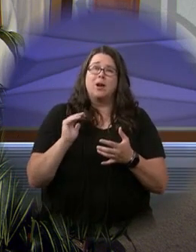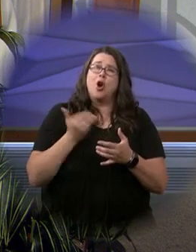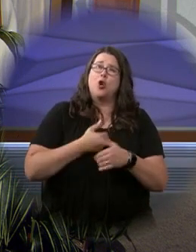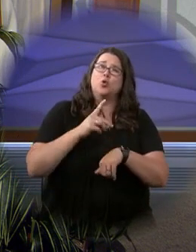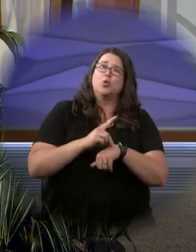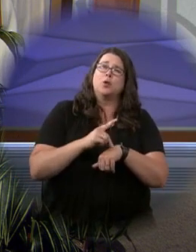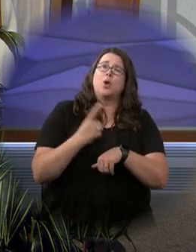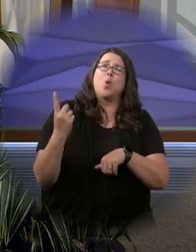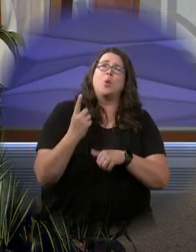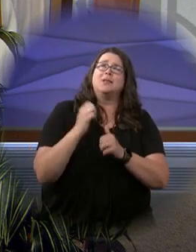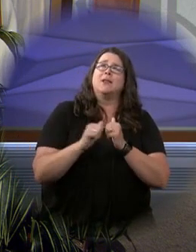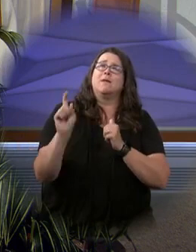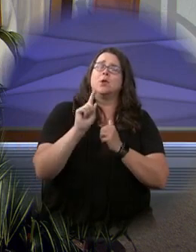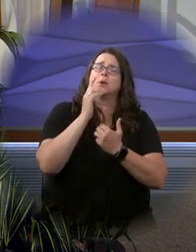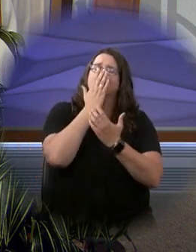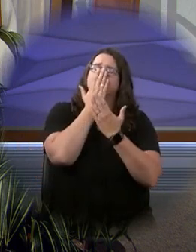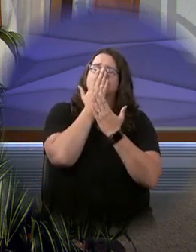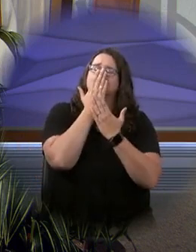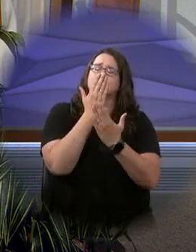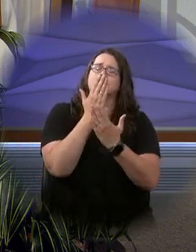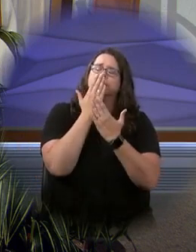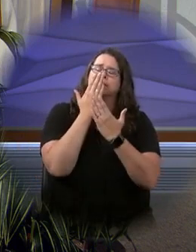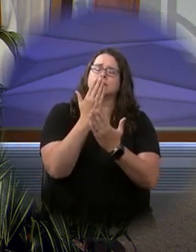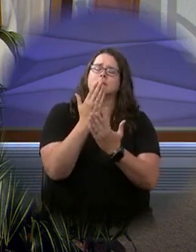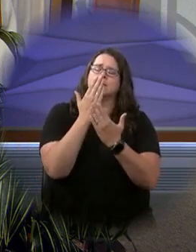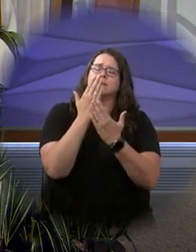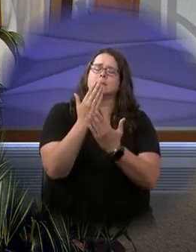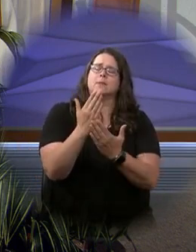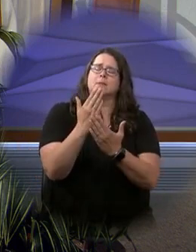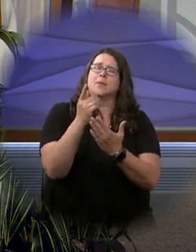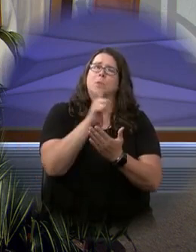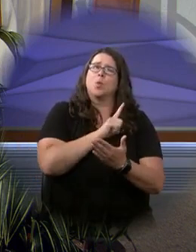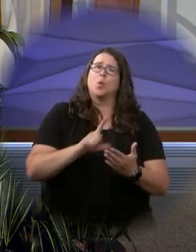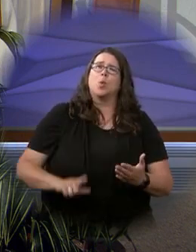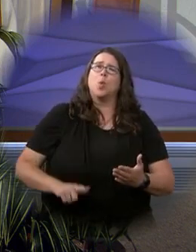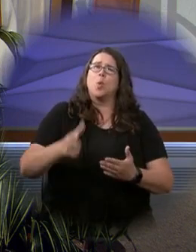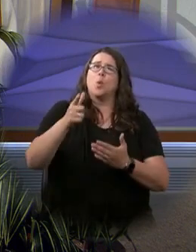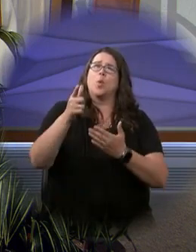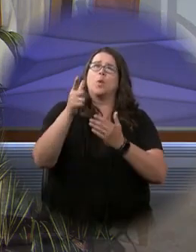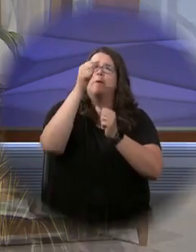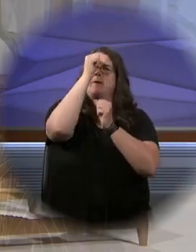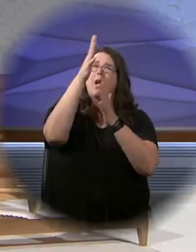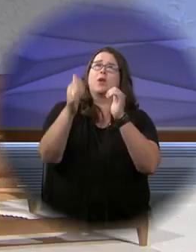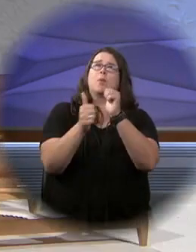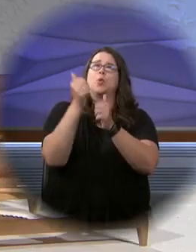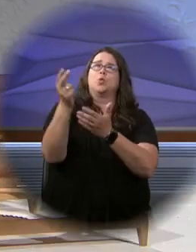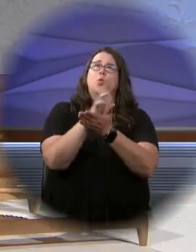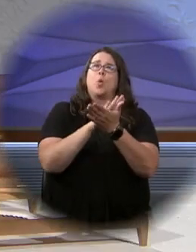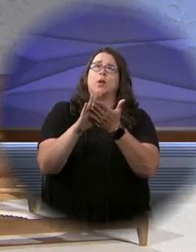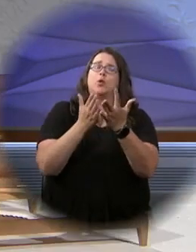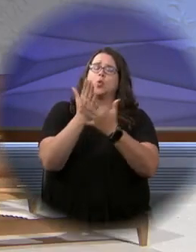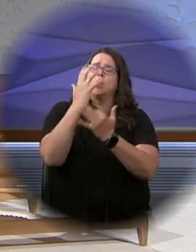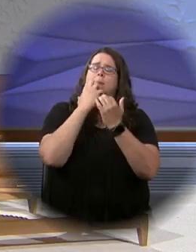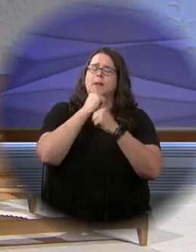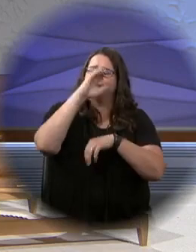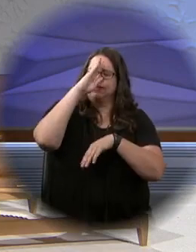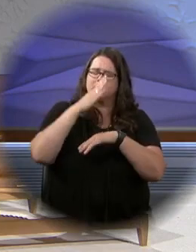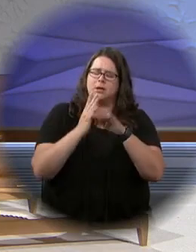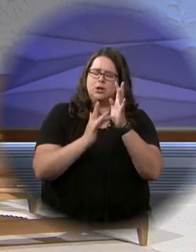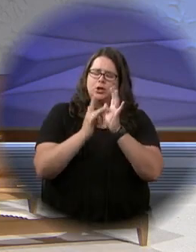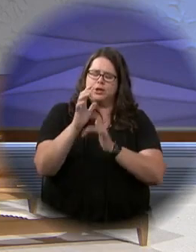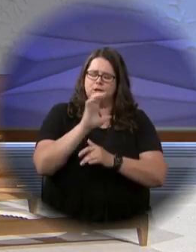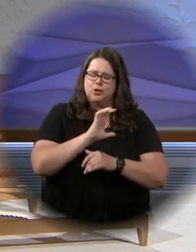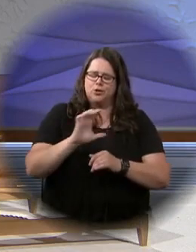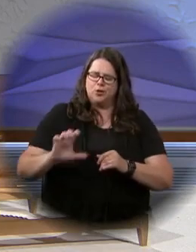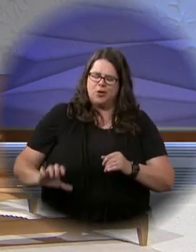just. Our duty and our salvation, always and everywhere, to give you thanks, Father most holy, through your beloved Son, Jesus